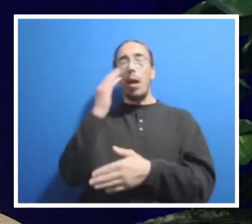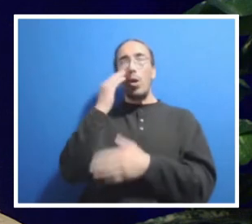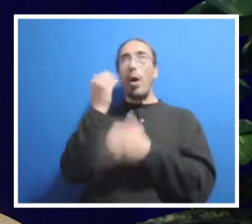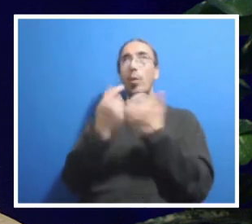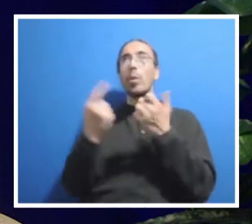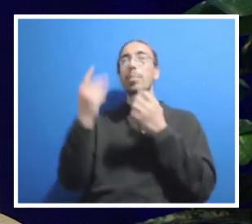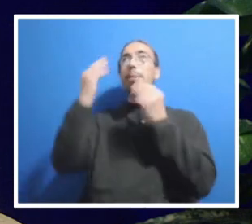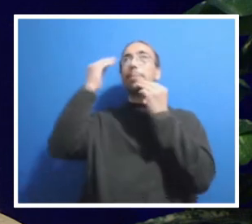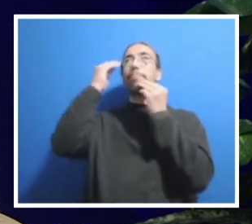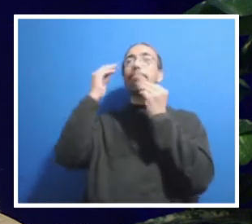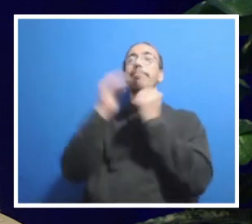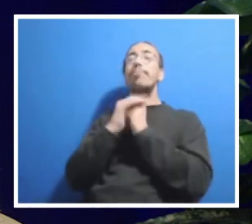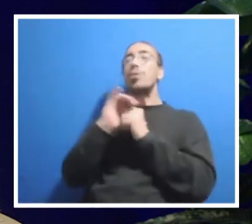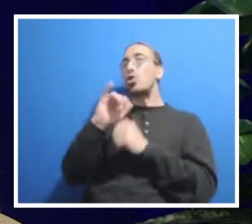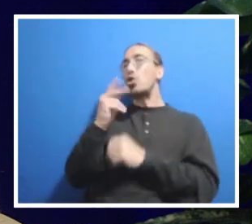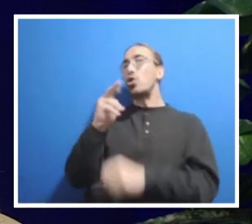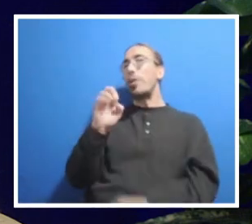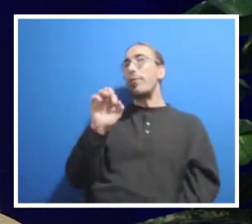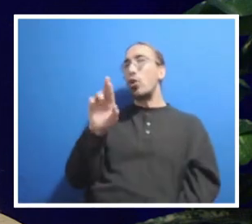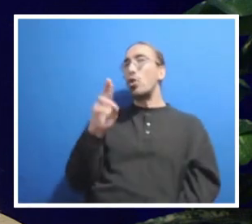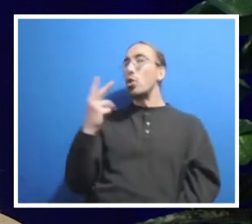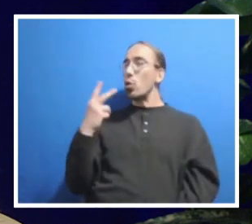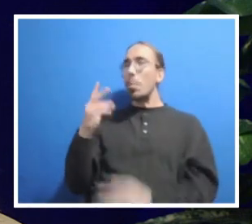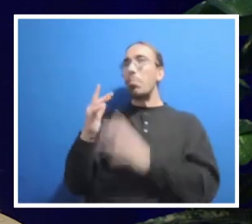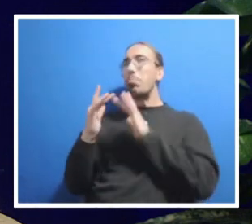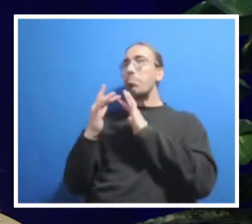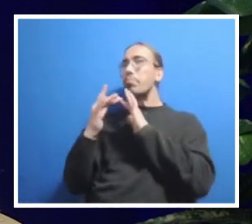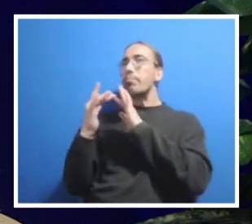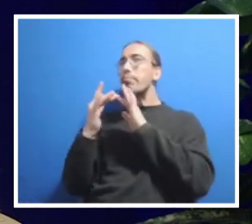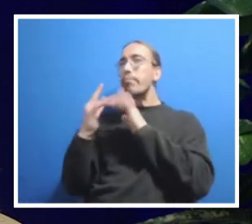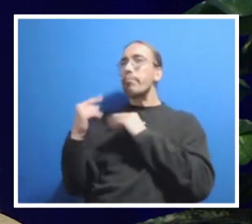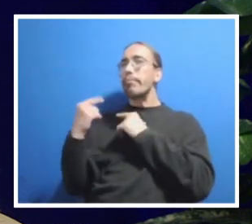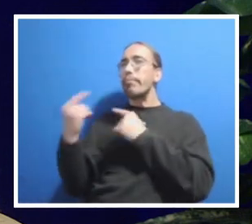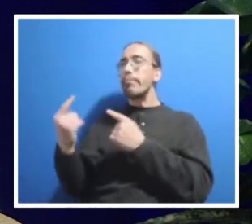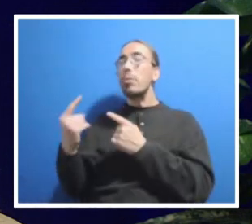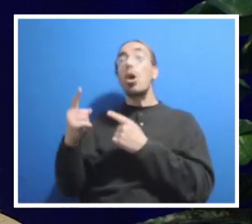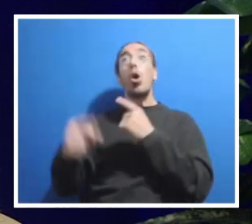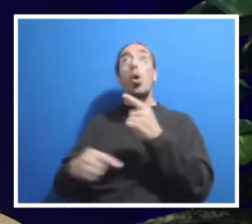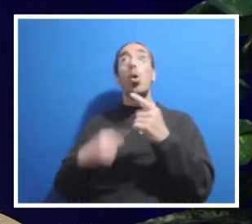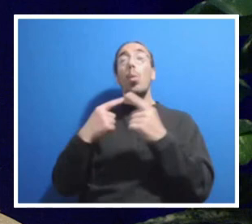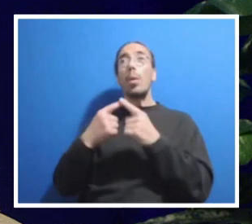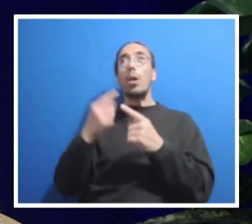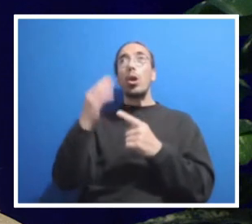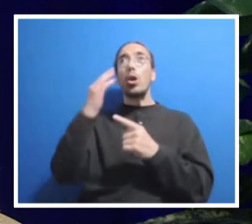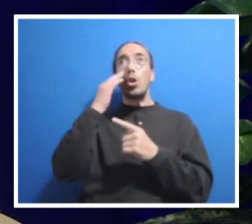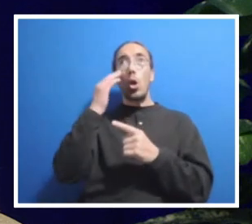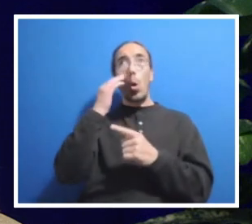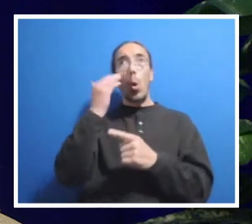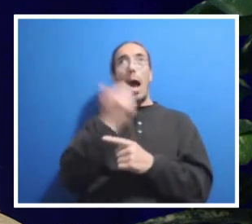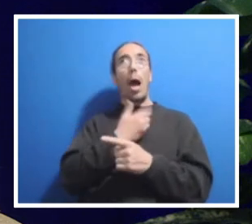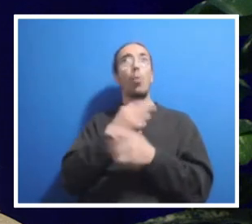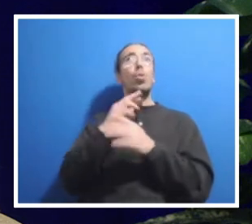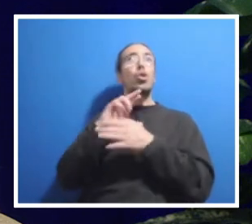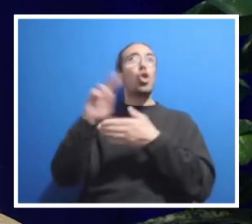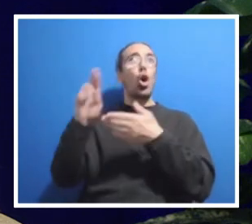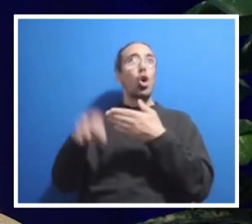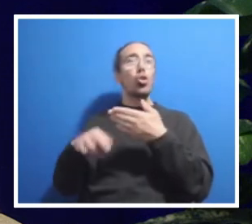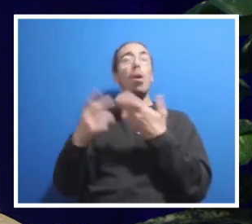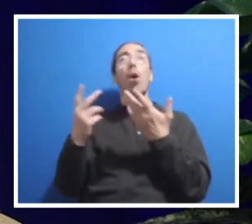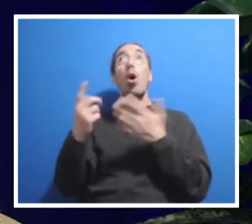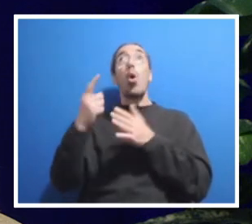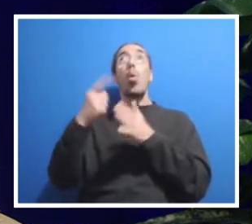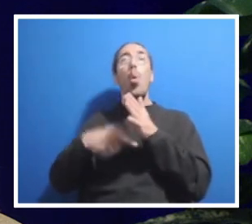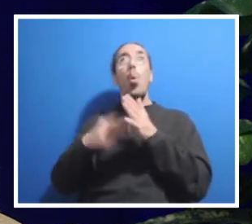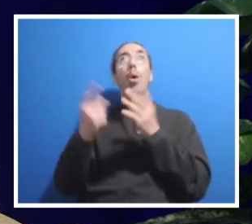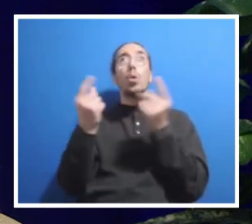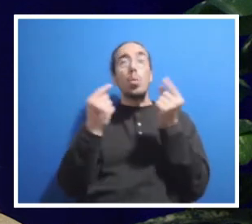really in close contact. Once we have a better sense of what the comp modernization results show as far as what we need to increase